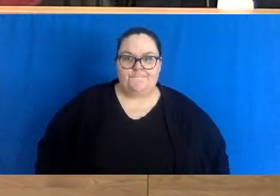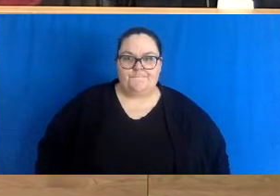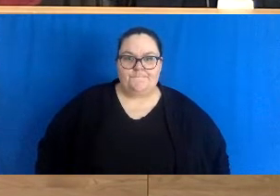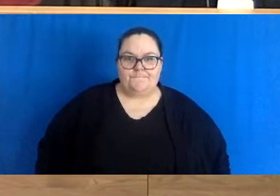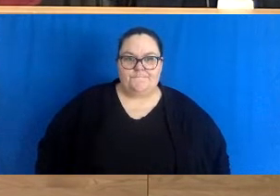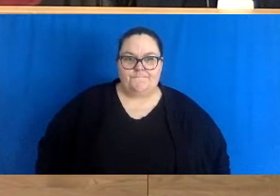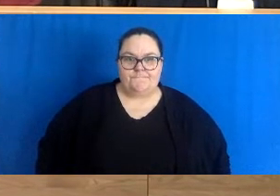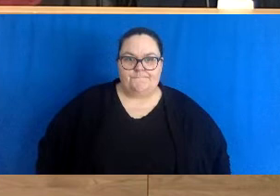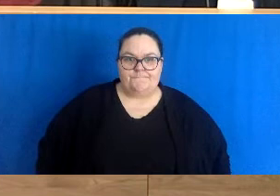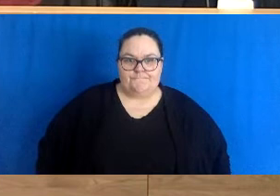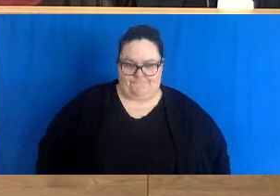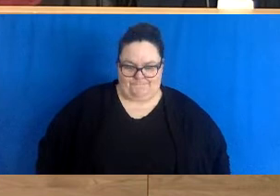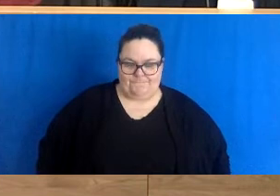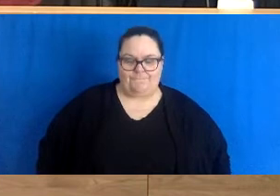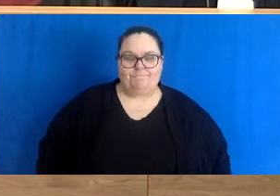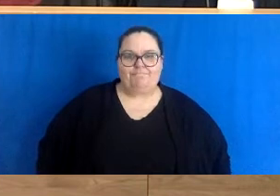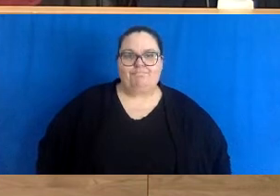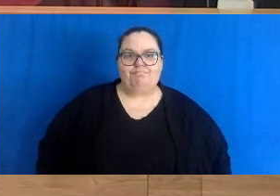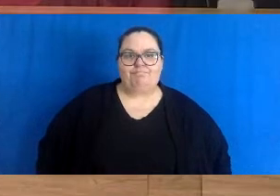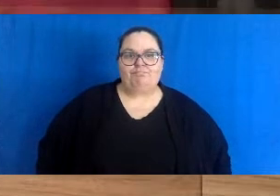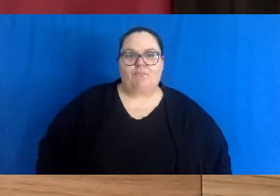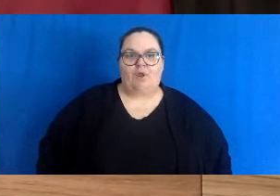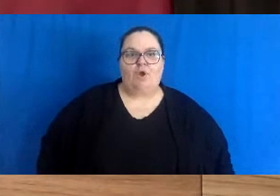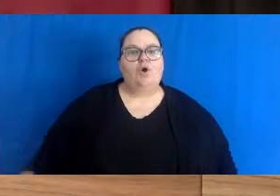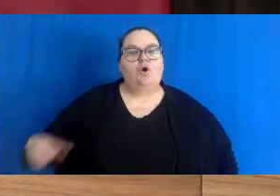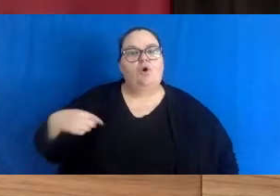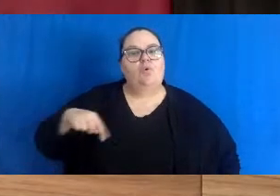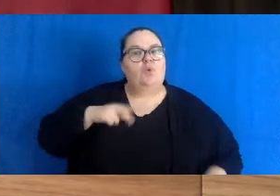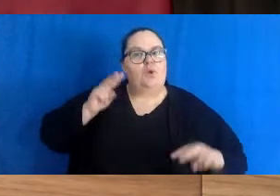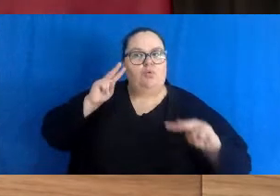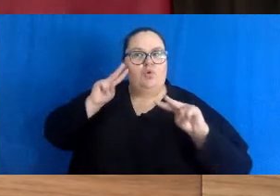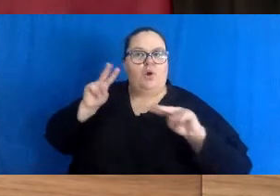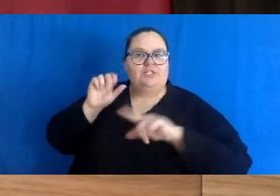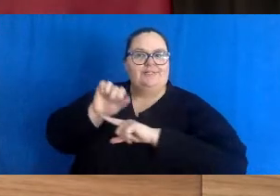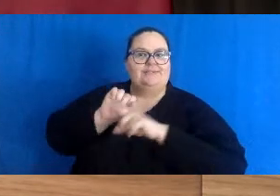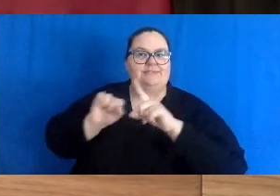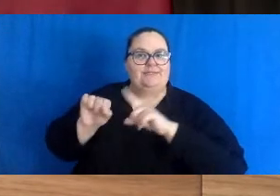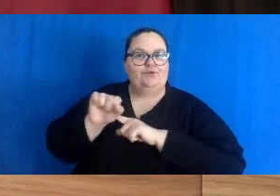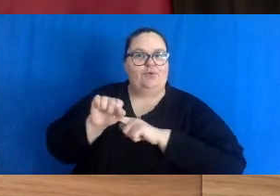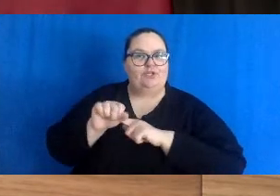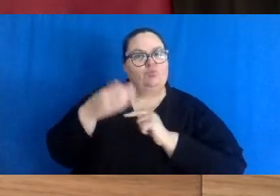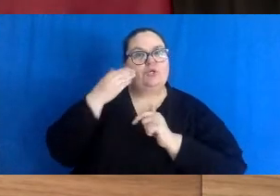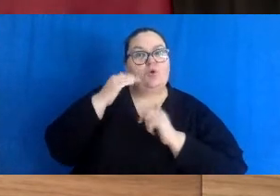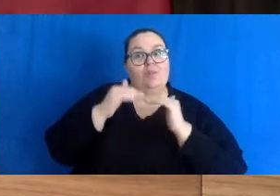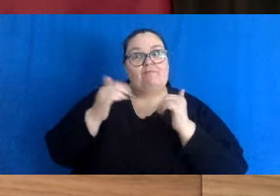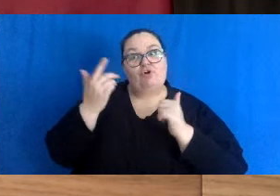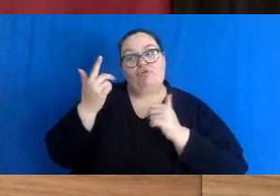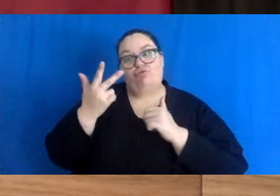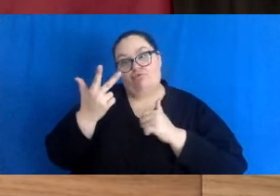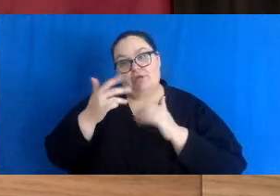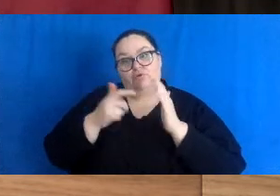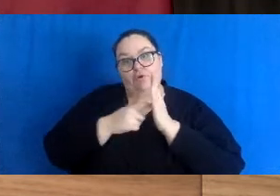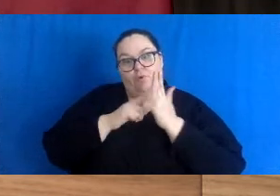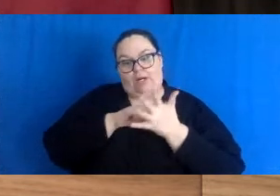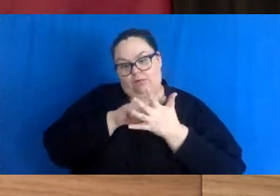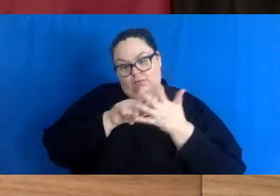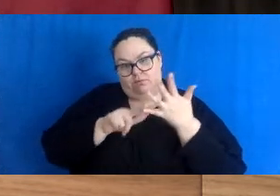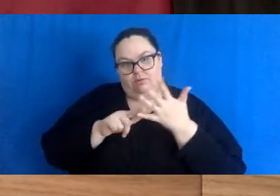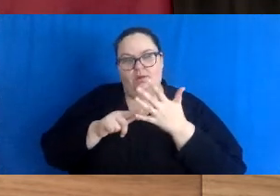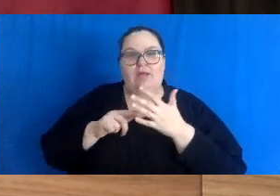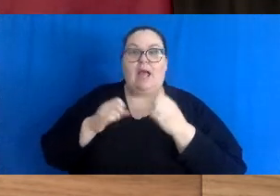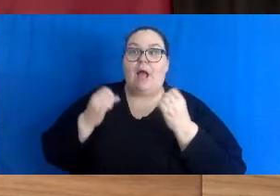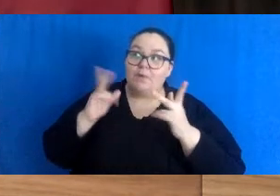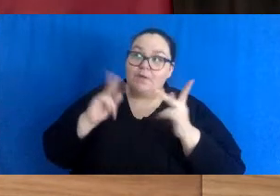thank you very much we were monitoring triggers to move to level three including hospital admission rates we